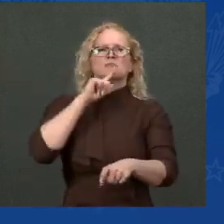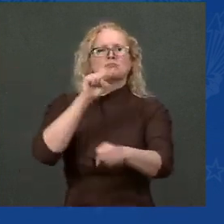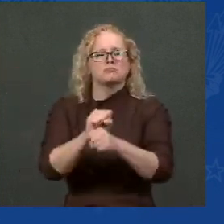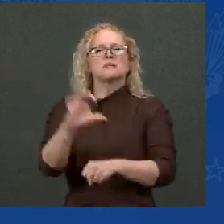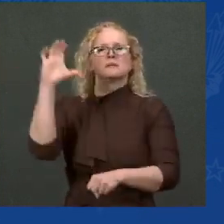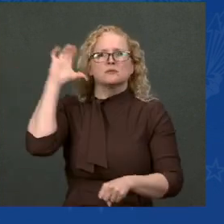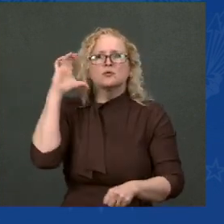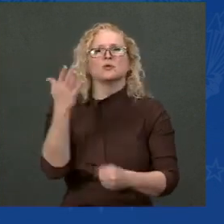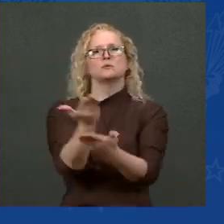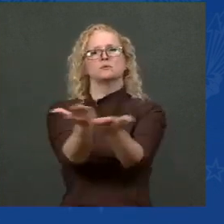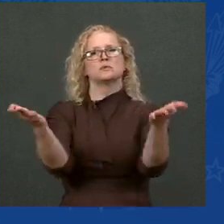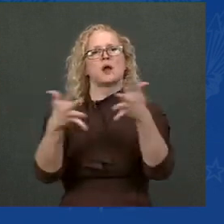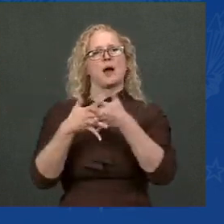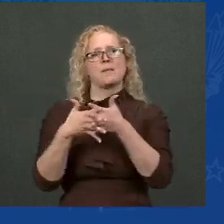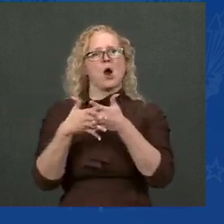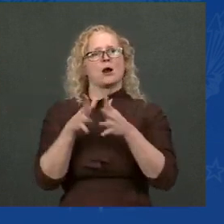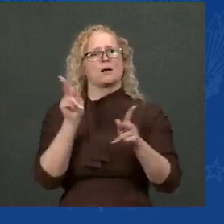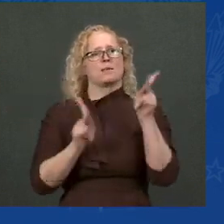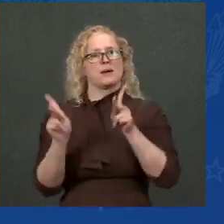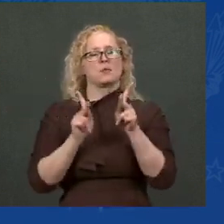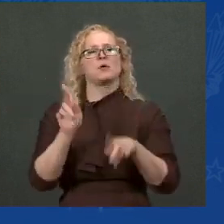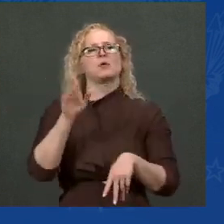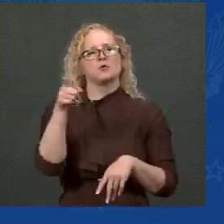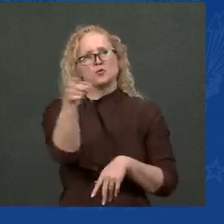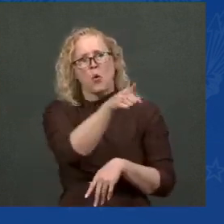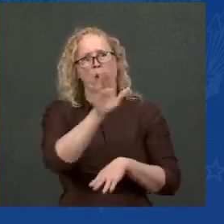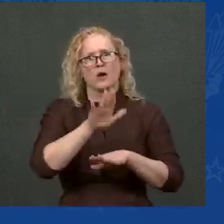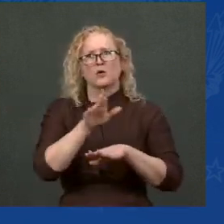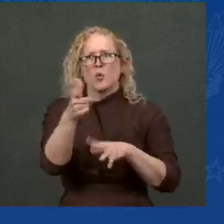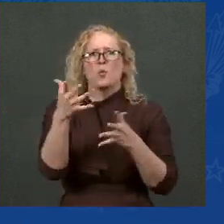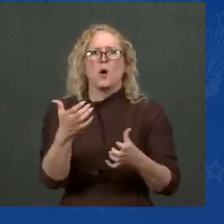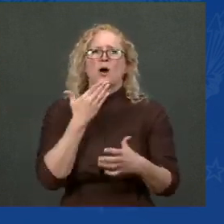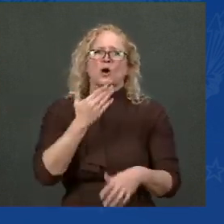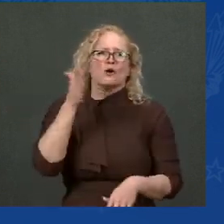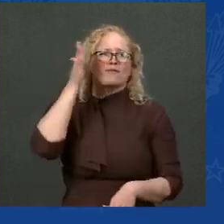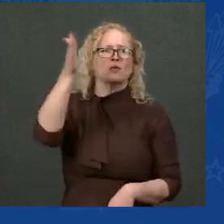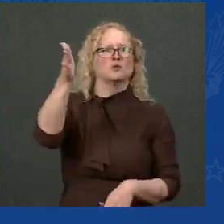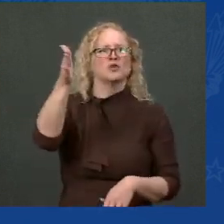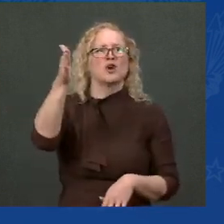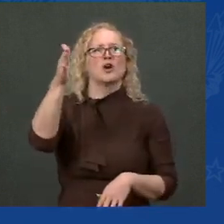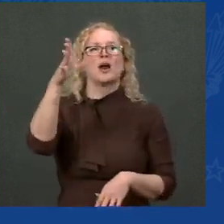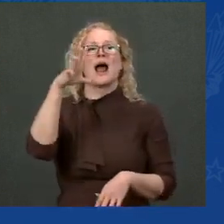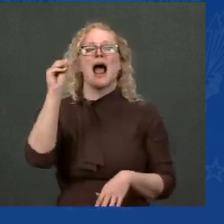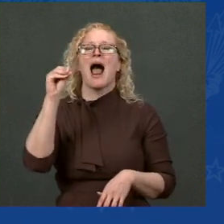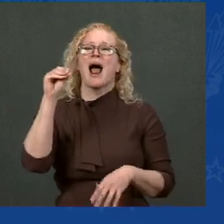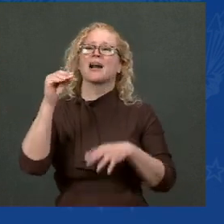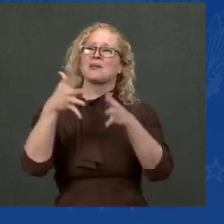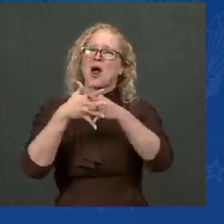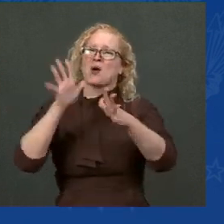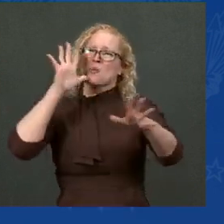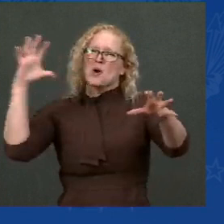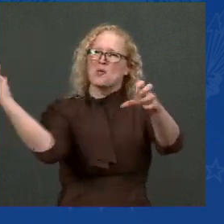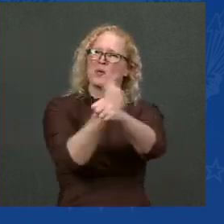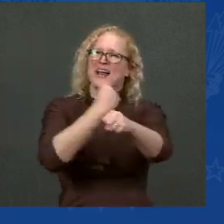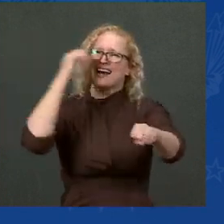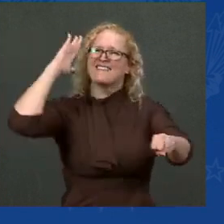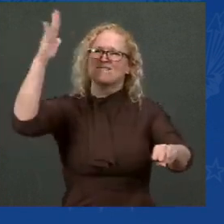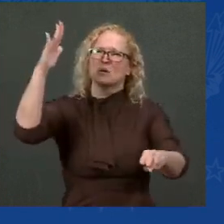families, and make sure that America wins the future in the process. I'm asking every House member,